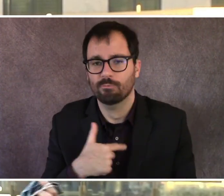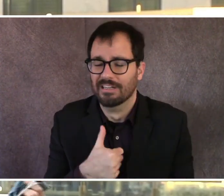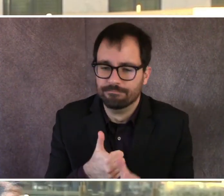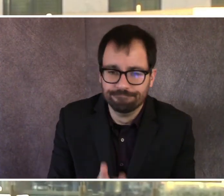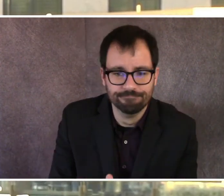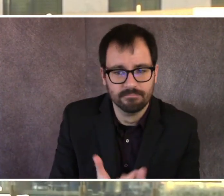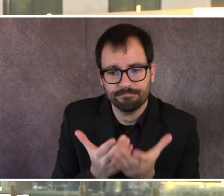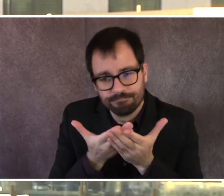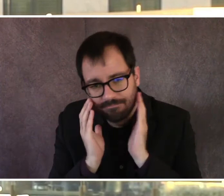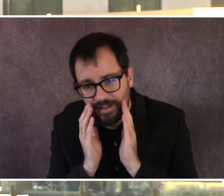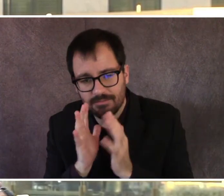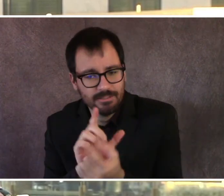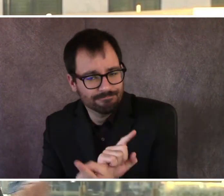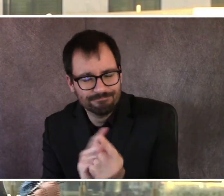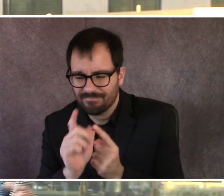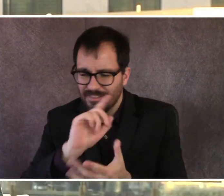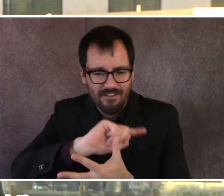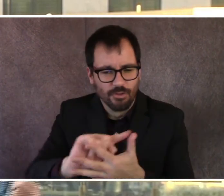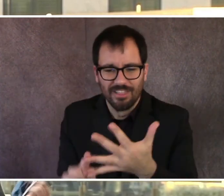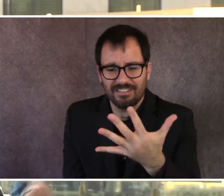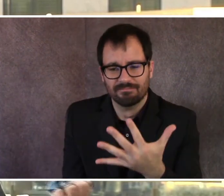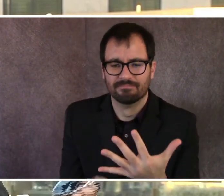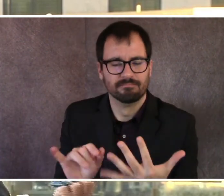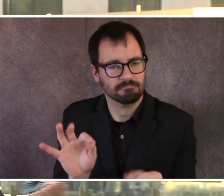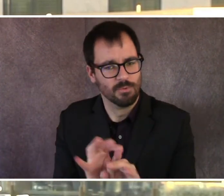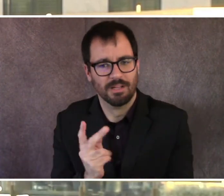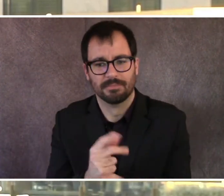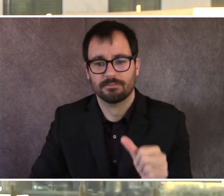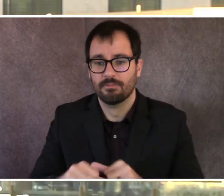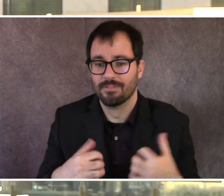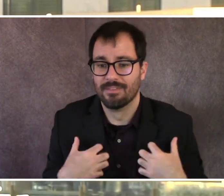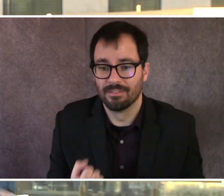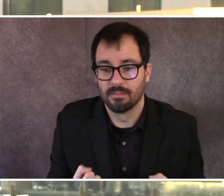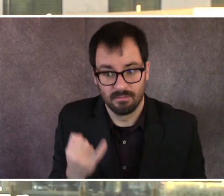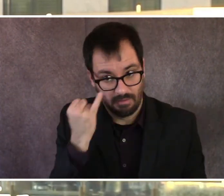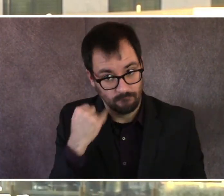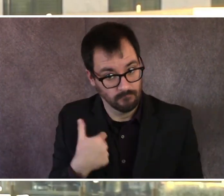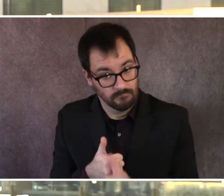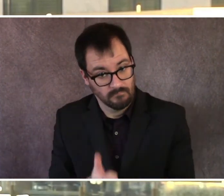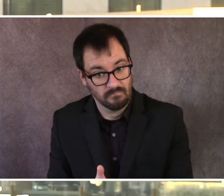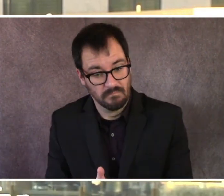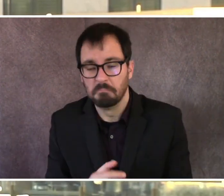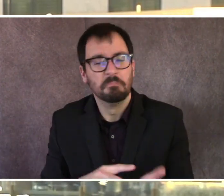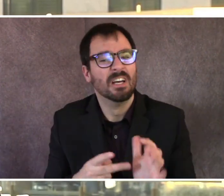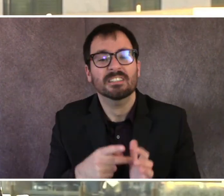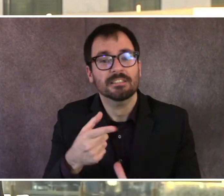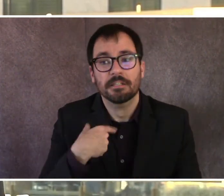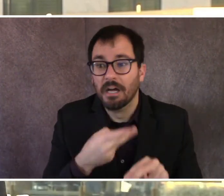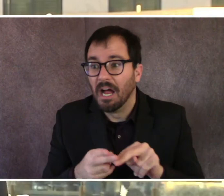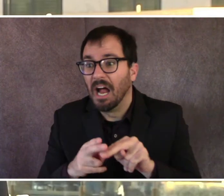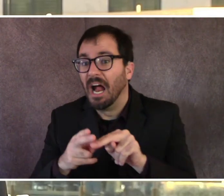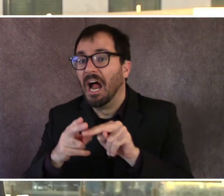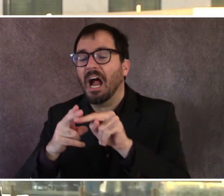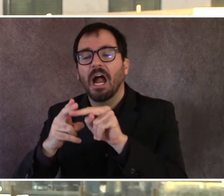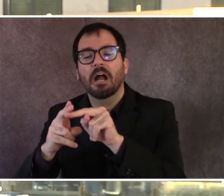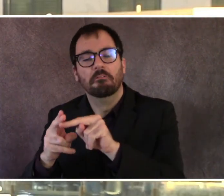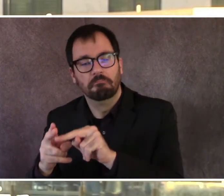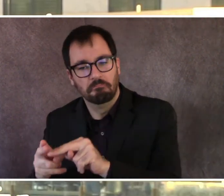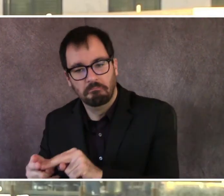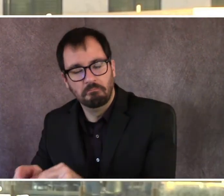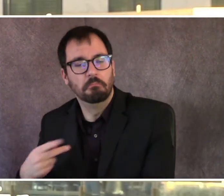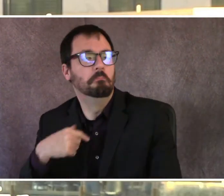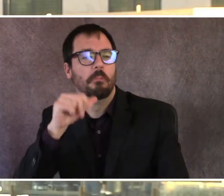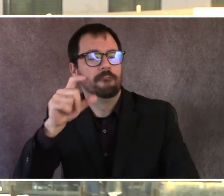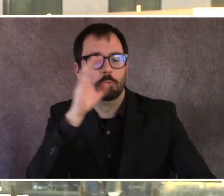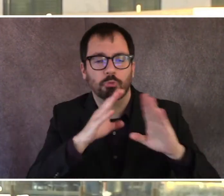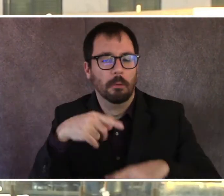have to do to keep ourselves healthy. If we do that, then there's no need to shut down. If we don't do that, then we're going to be in a very different situation. And this will be a